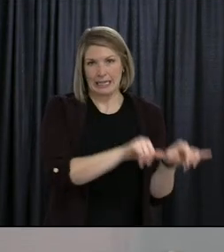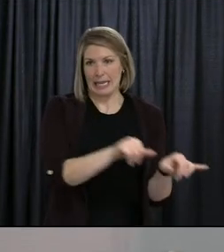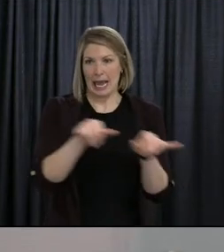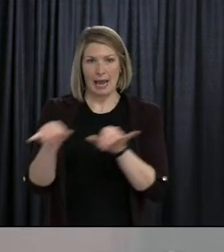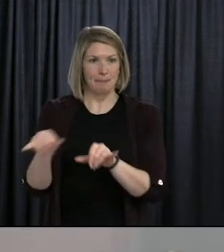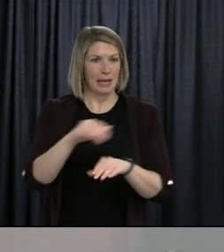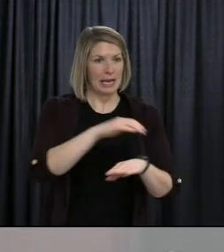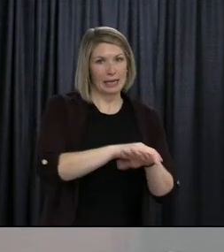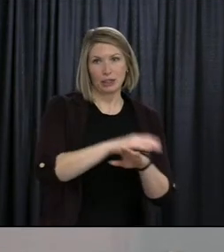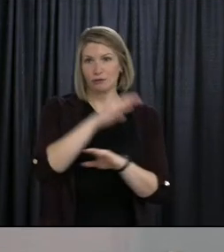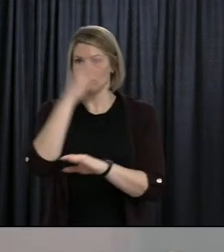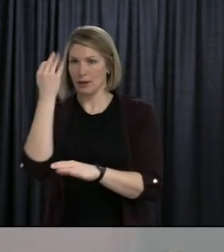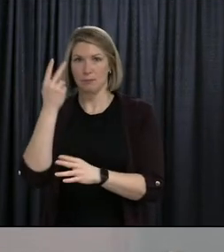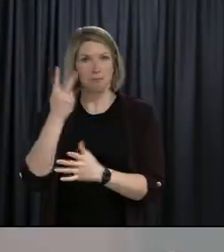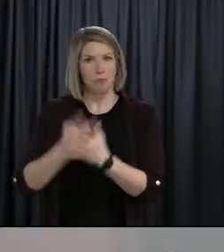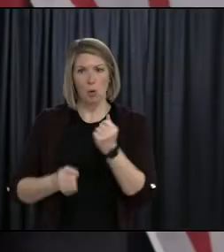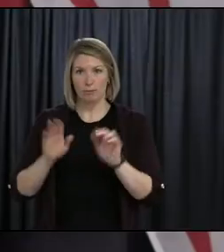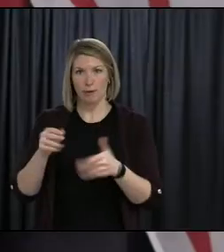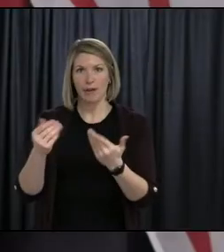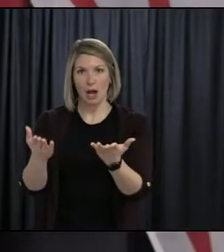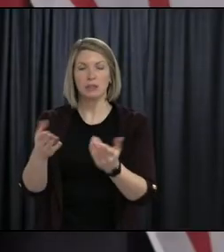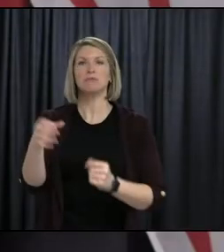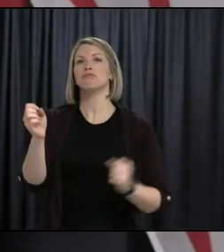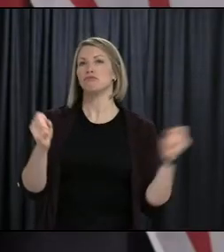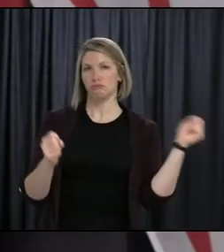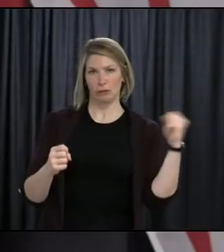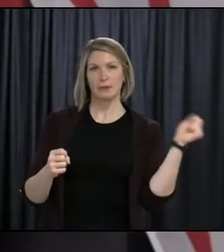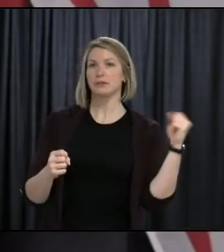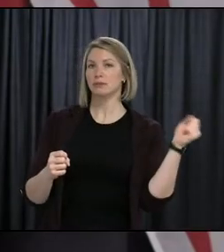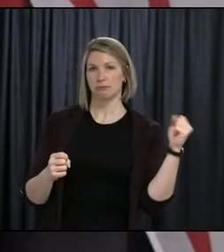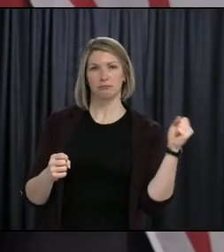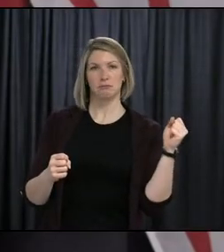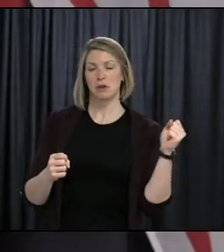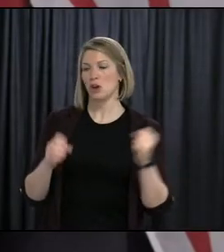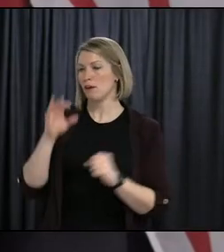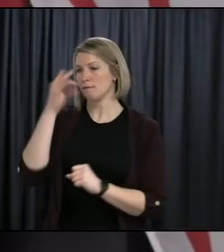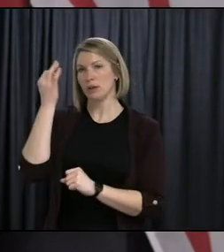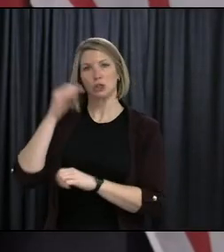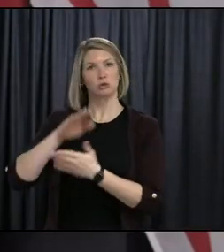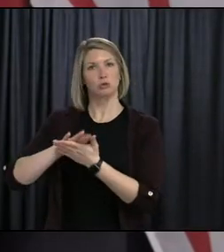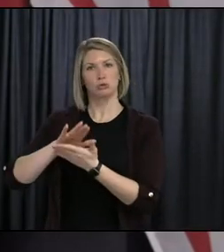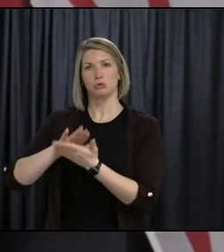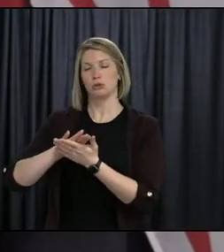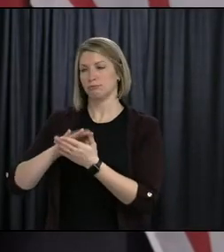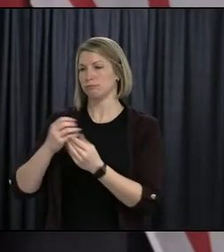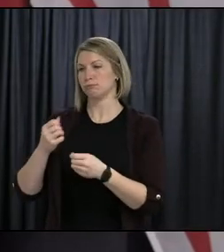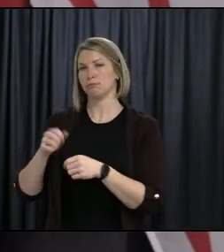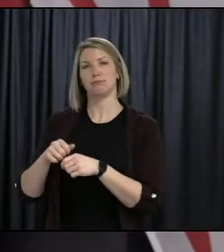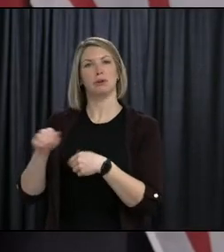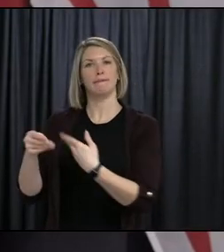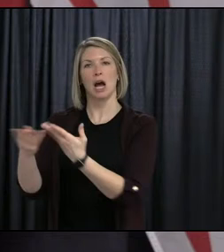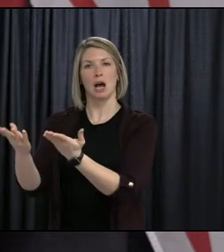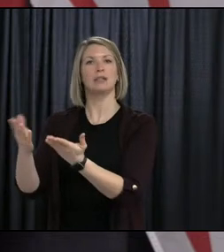Yes, the Chromebooks will be provided to the Francophone School District as well.